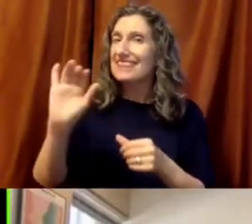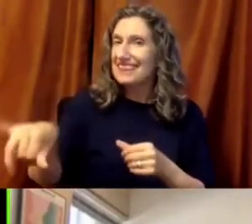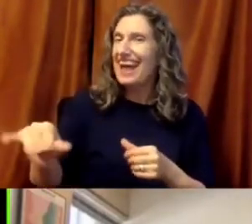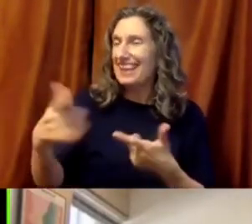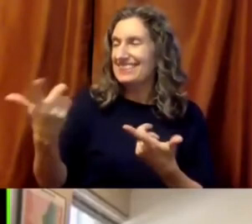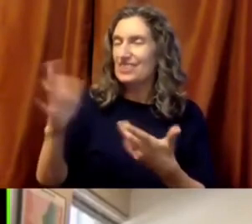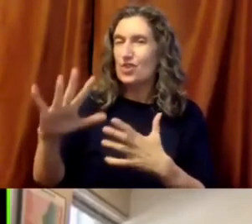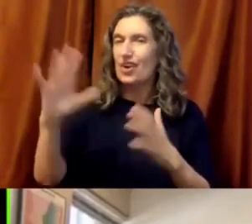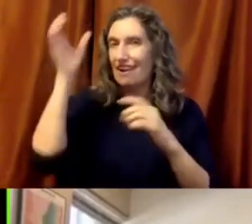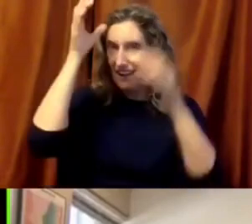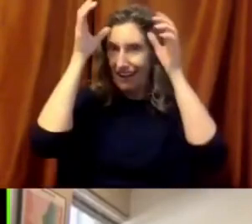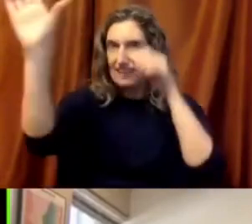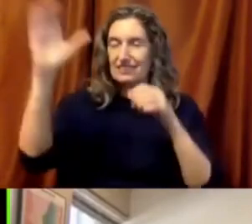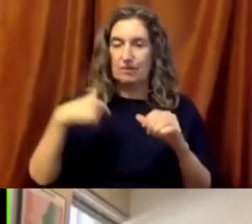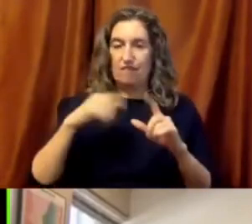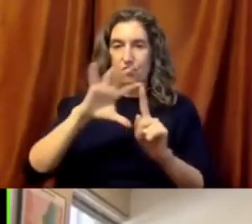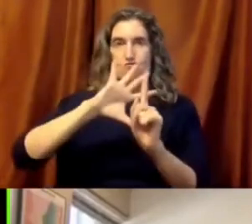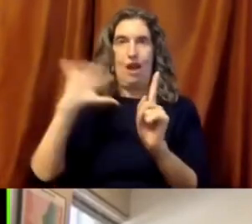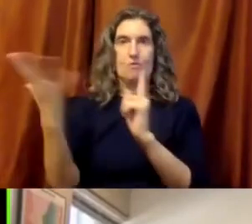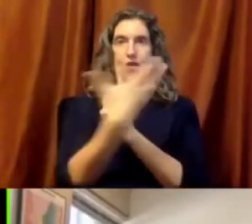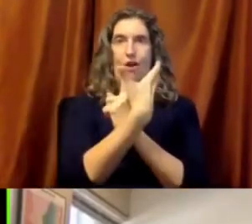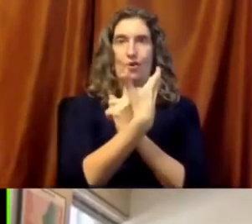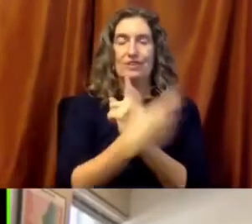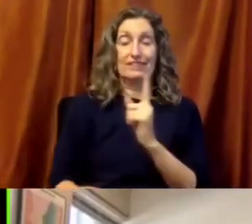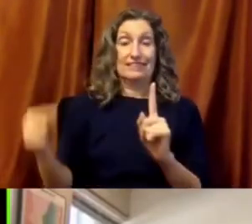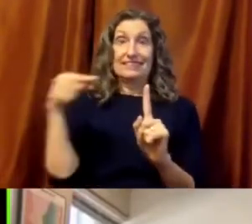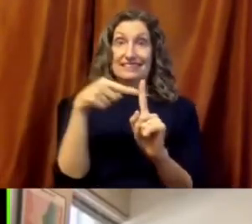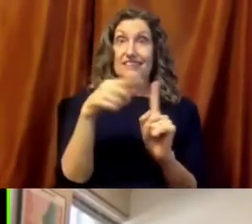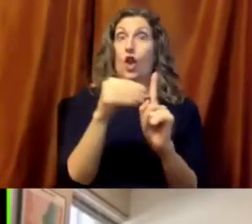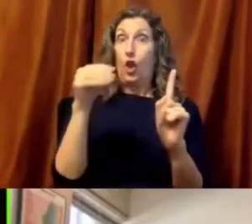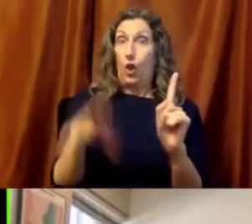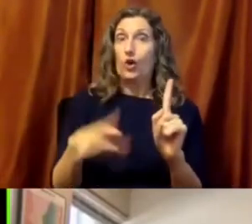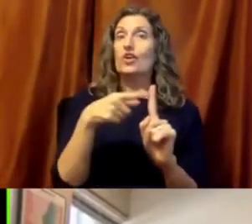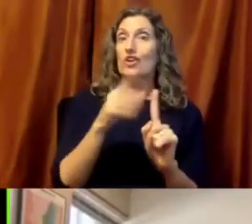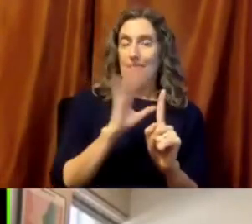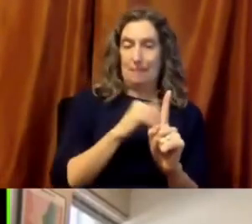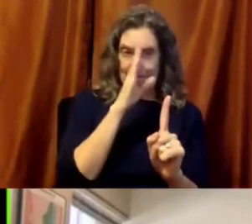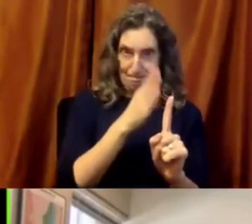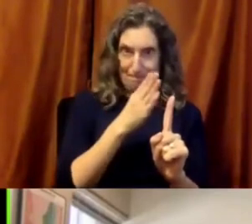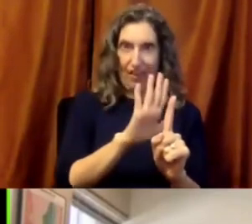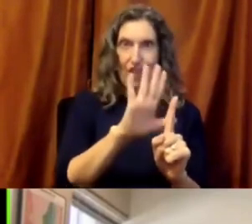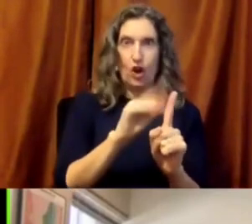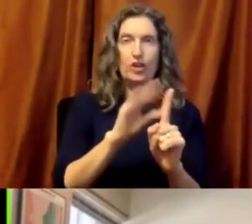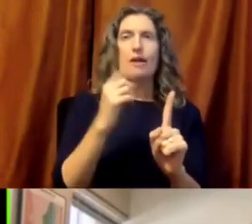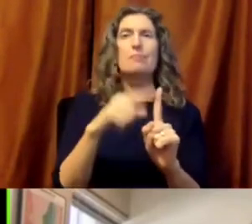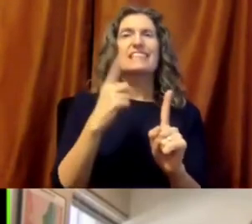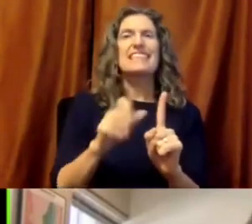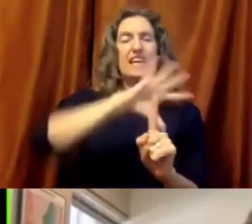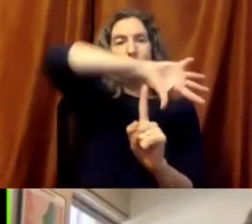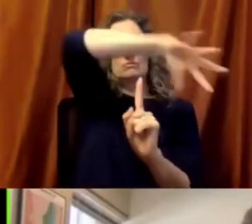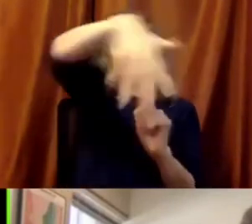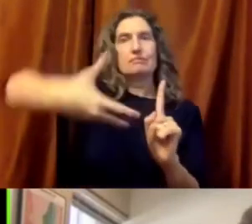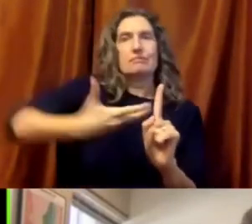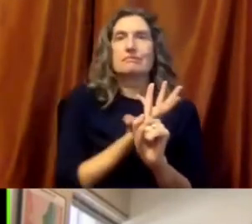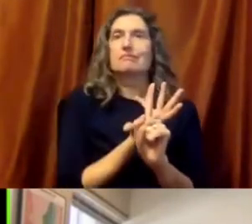around is that larger picture, both the individual attention to learners and the